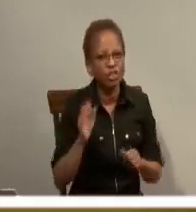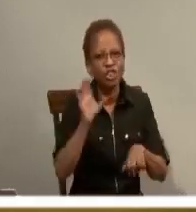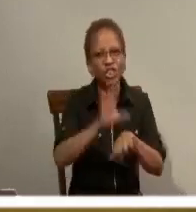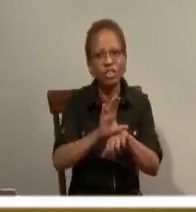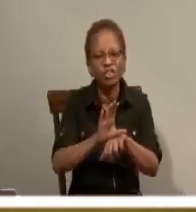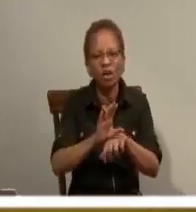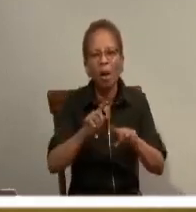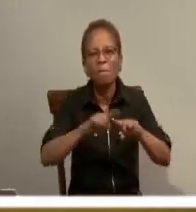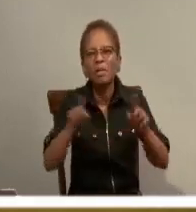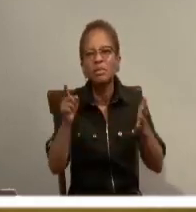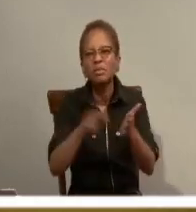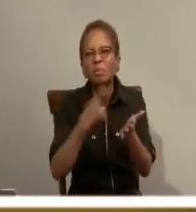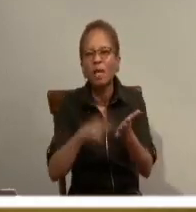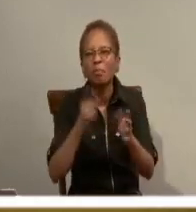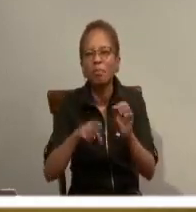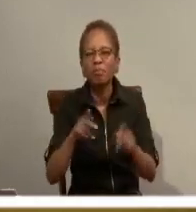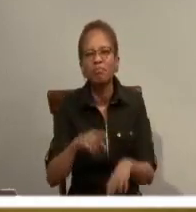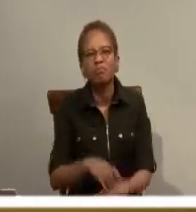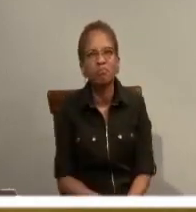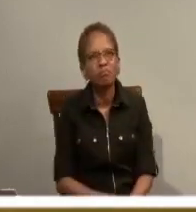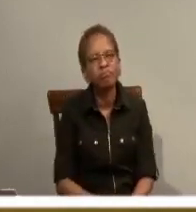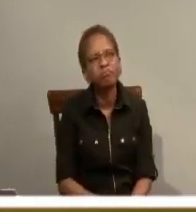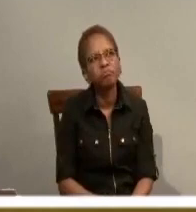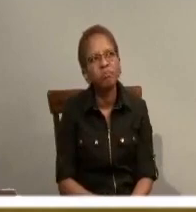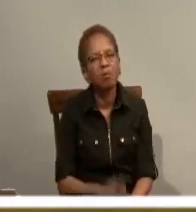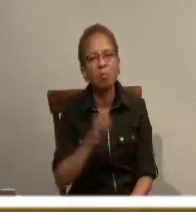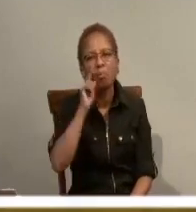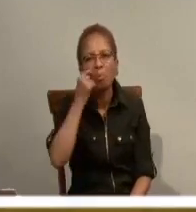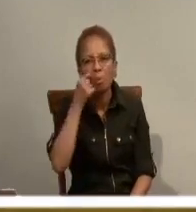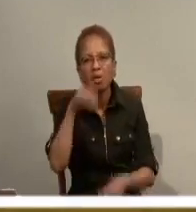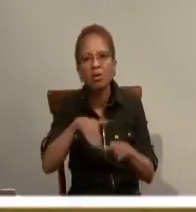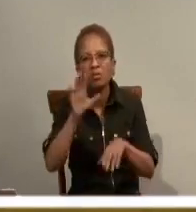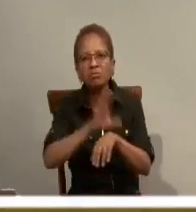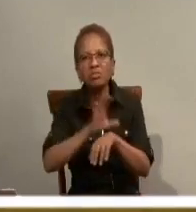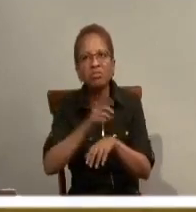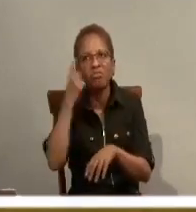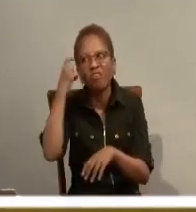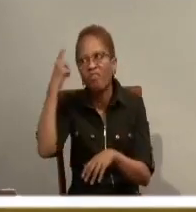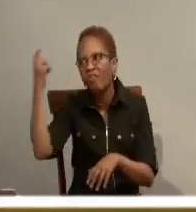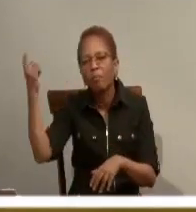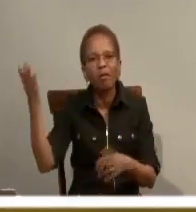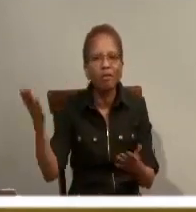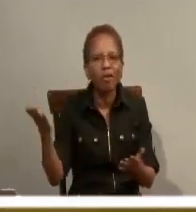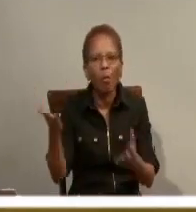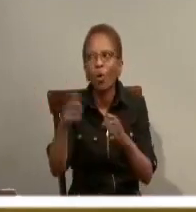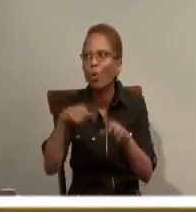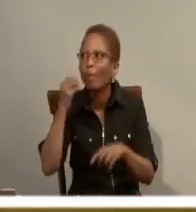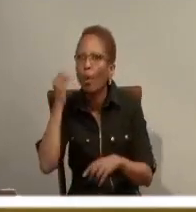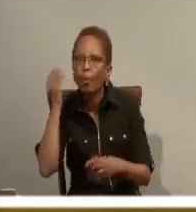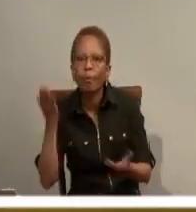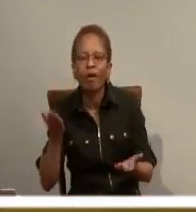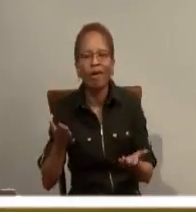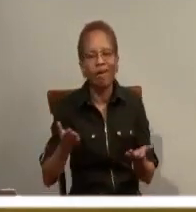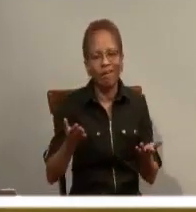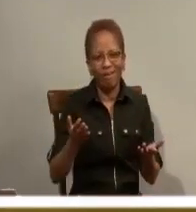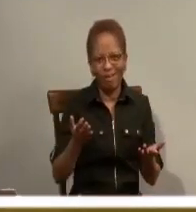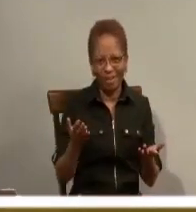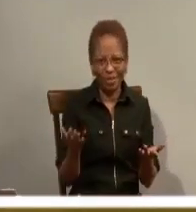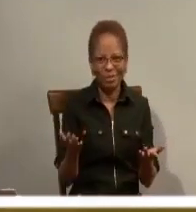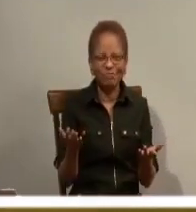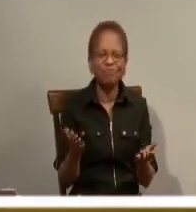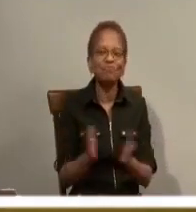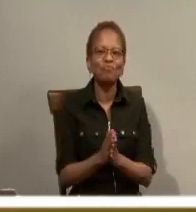So let's look at our text now with some more detail and see where the text leads us. So